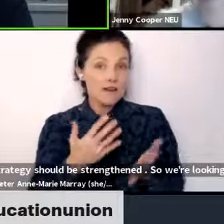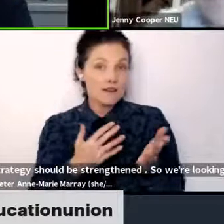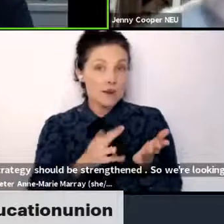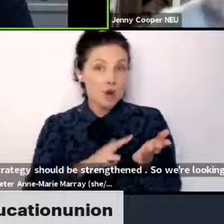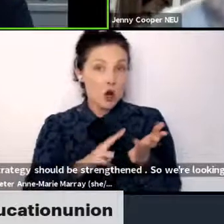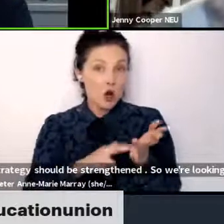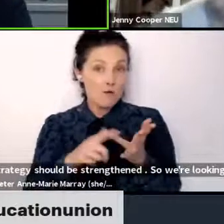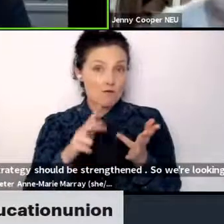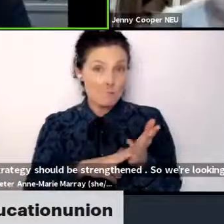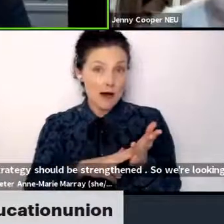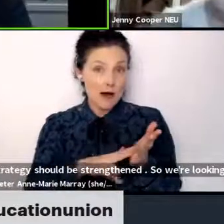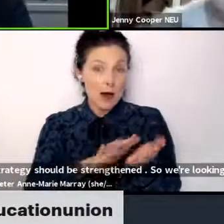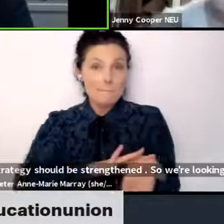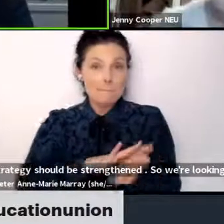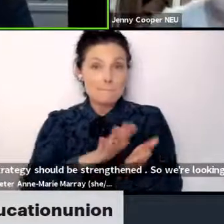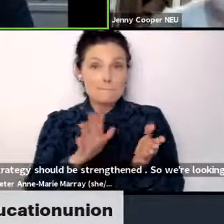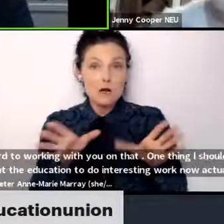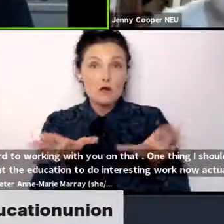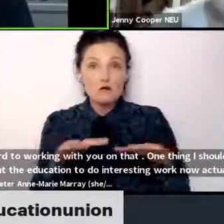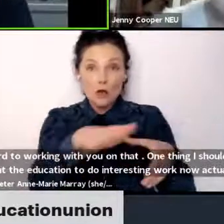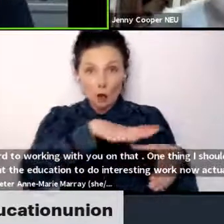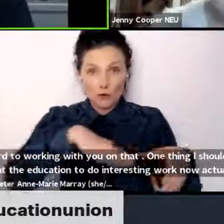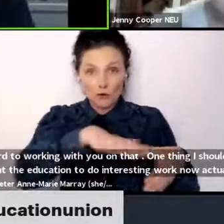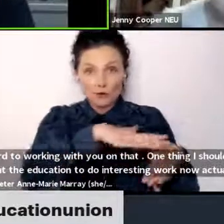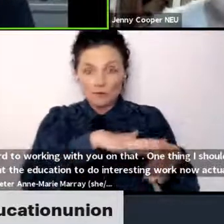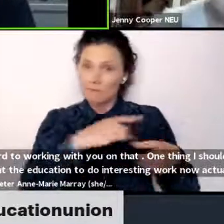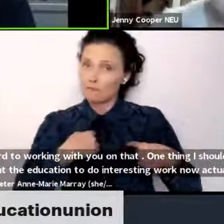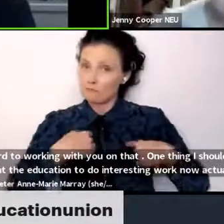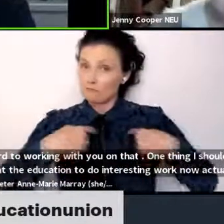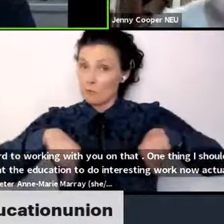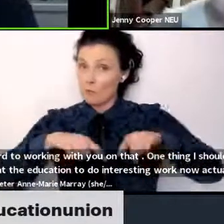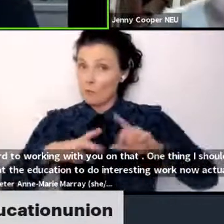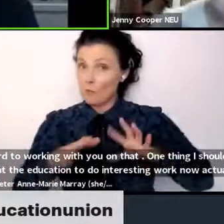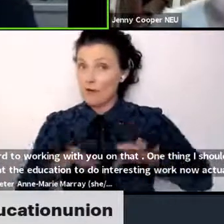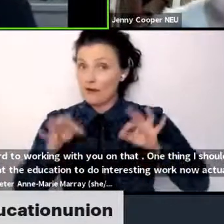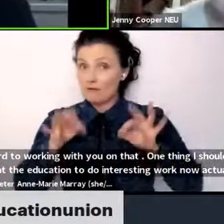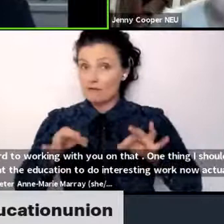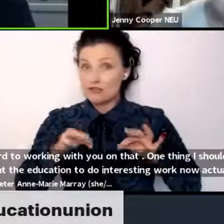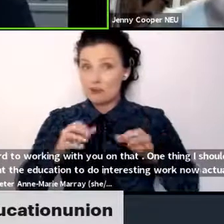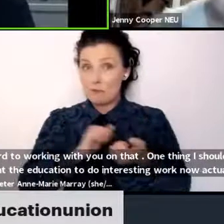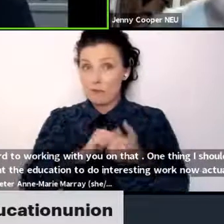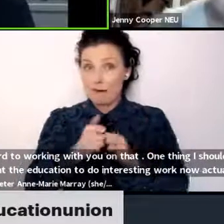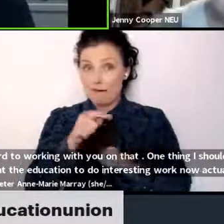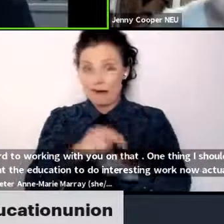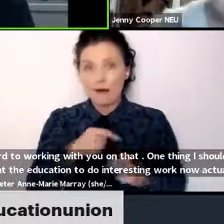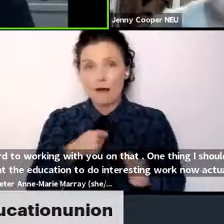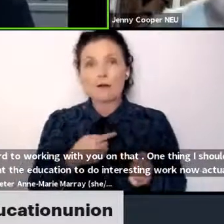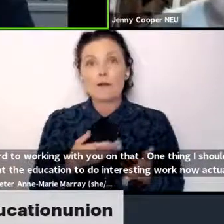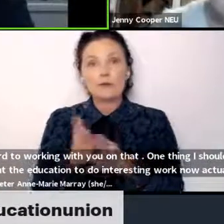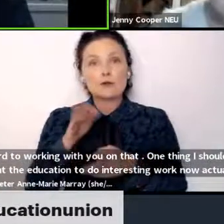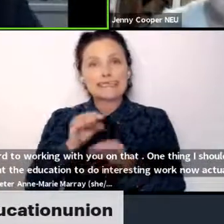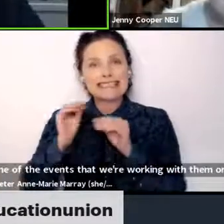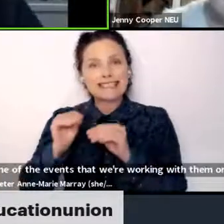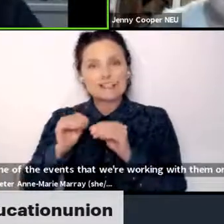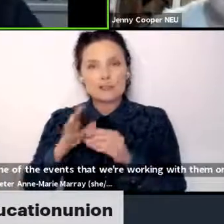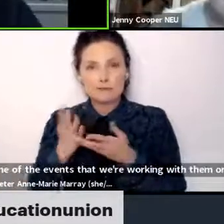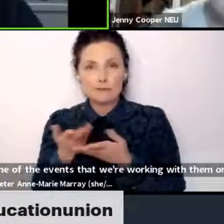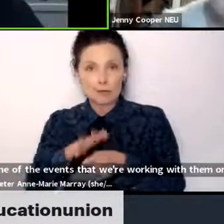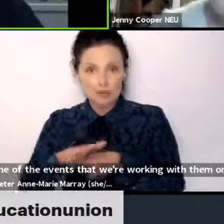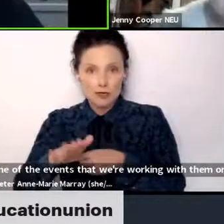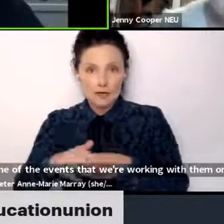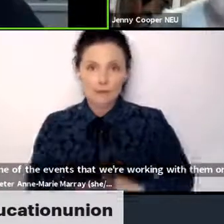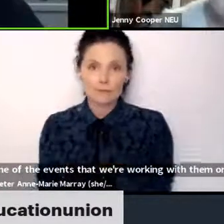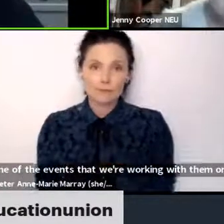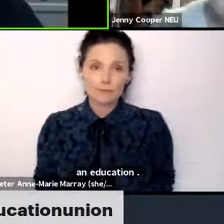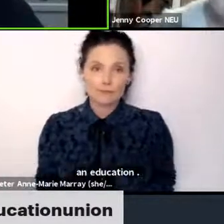We're actually the official youth partner for that through Teach the Future and also our Mock COP initiative. And we'll be